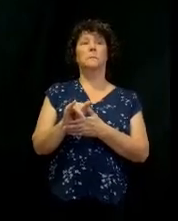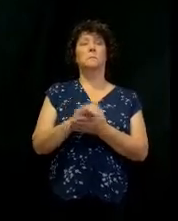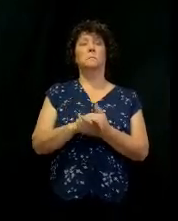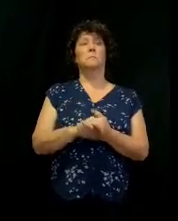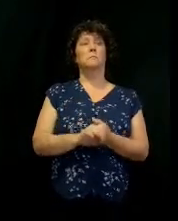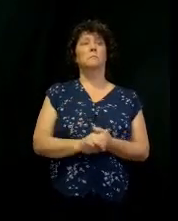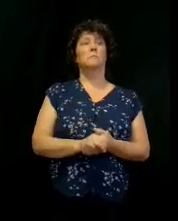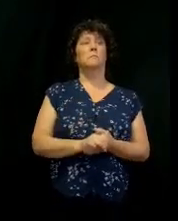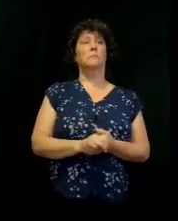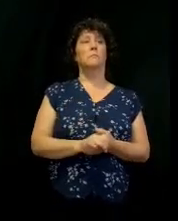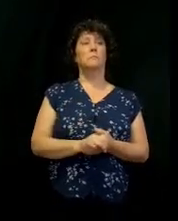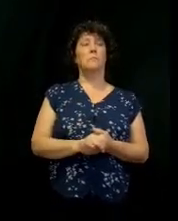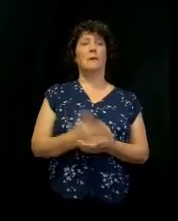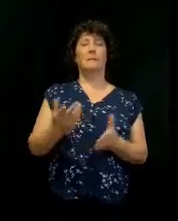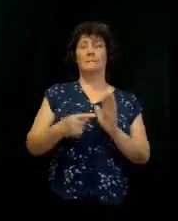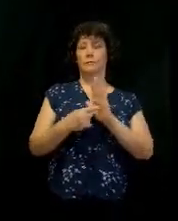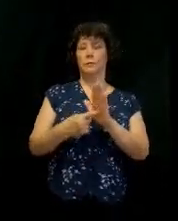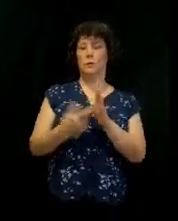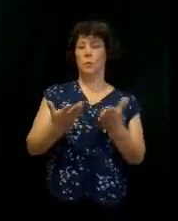That's what worship is.